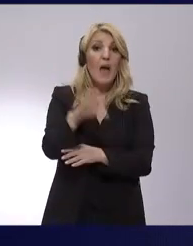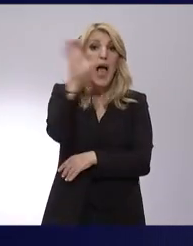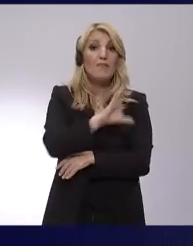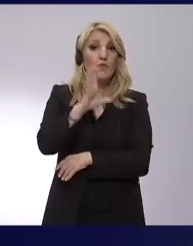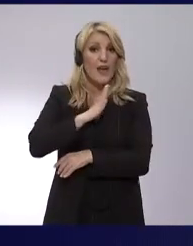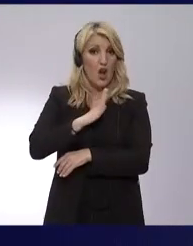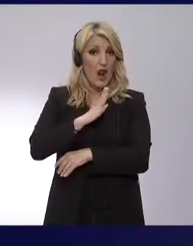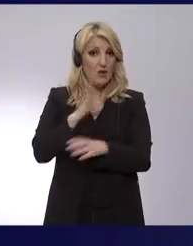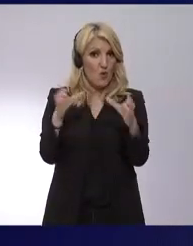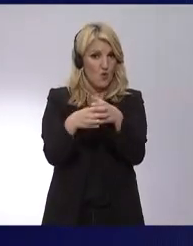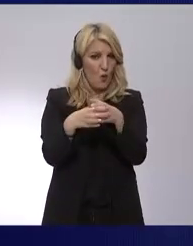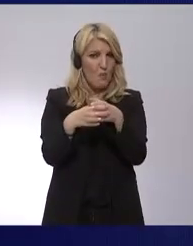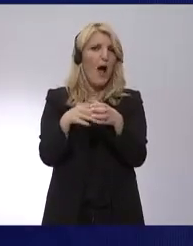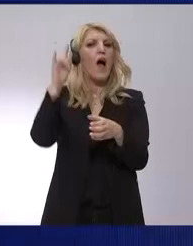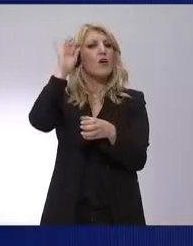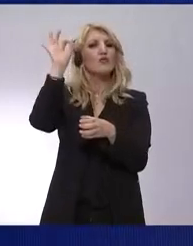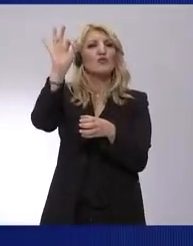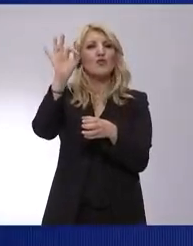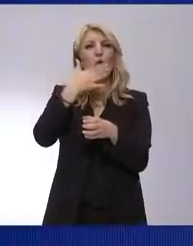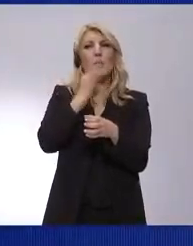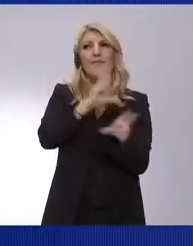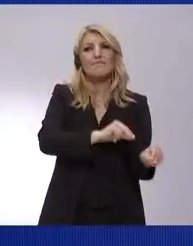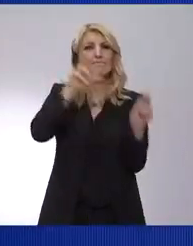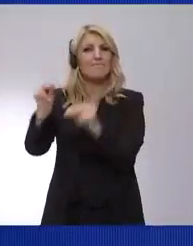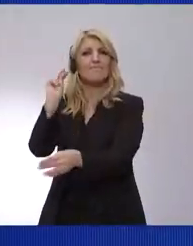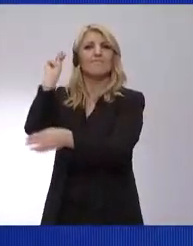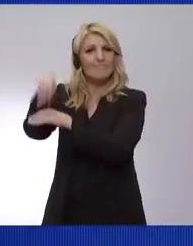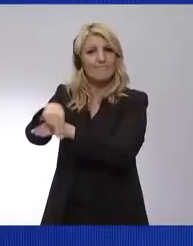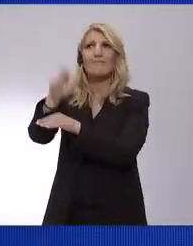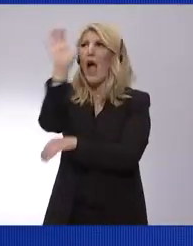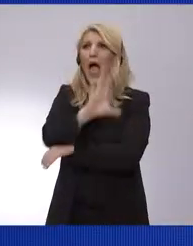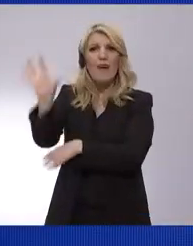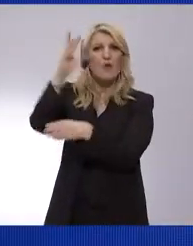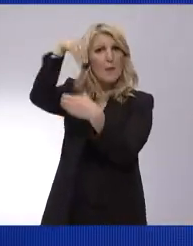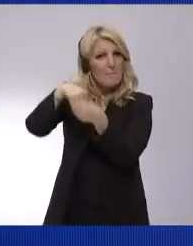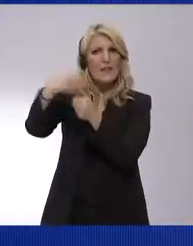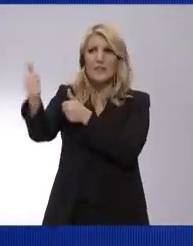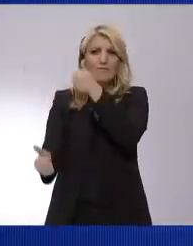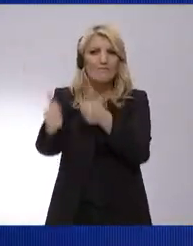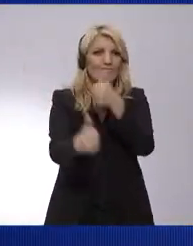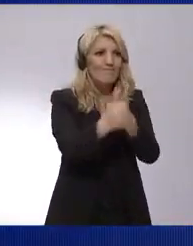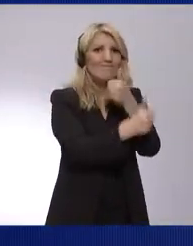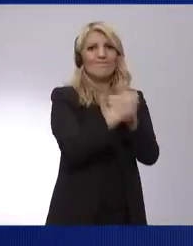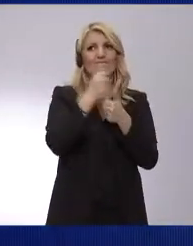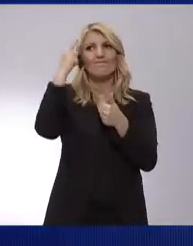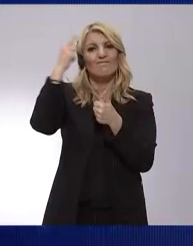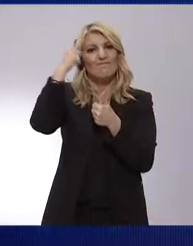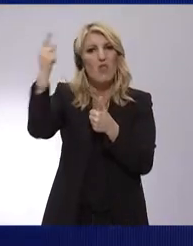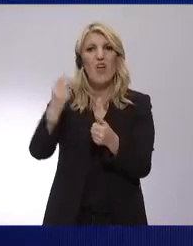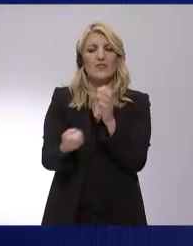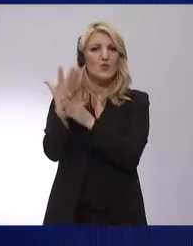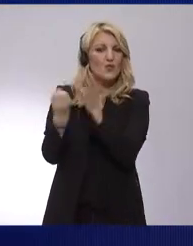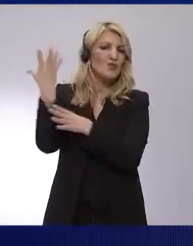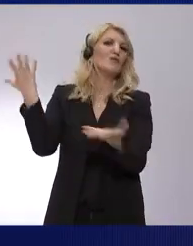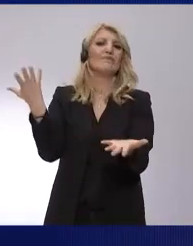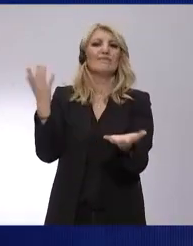Voting for us means voting for an innovative Europe that leads in the digital world and in climate policy, not lecturing